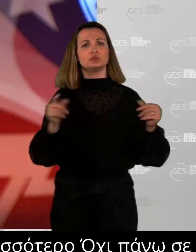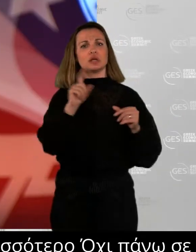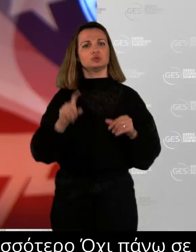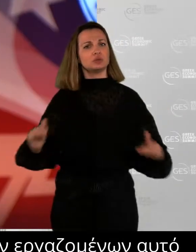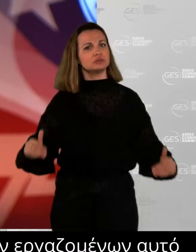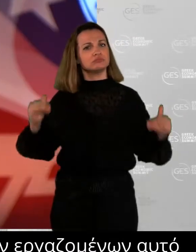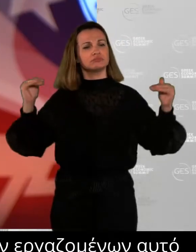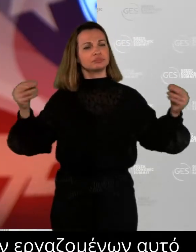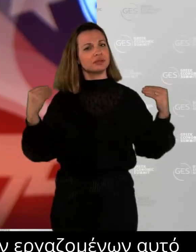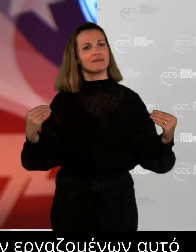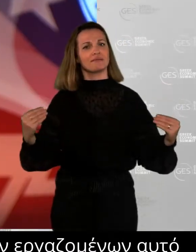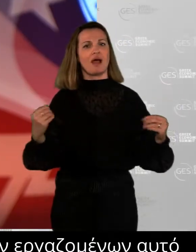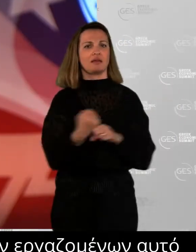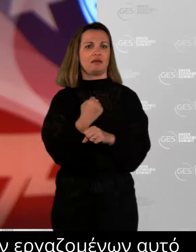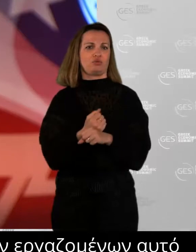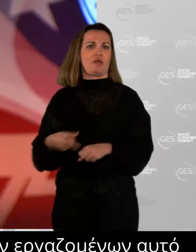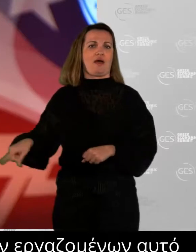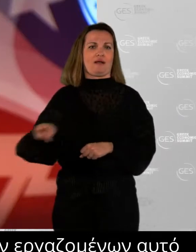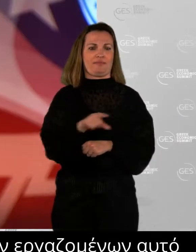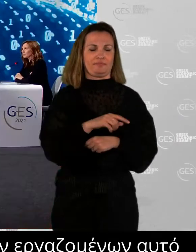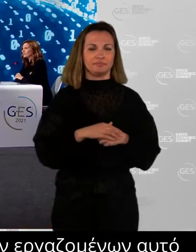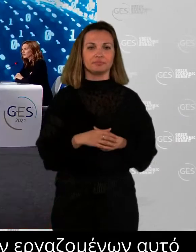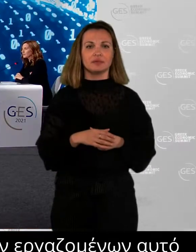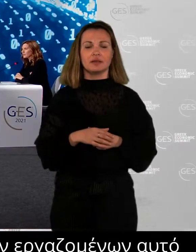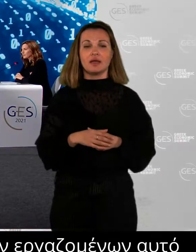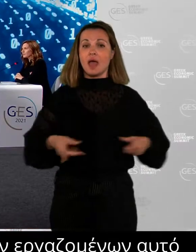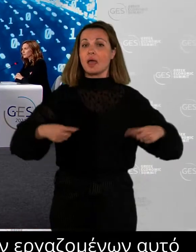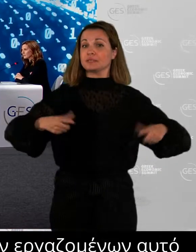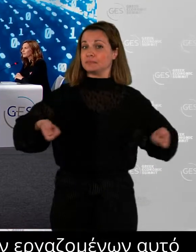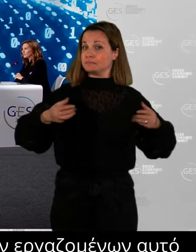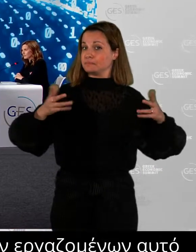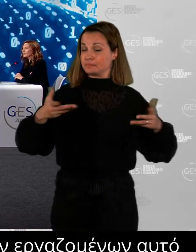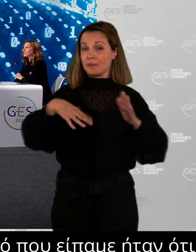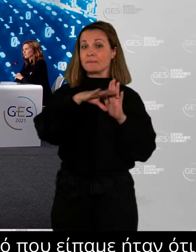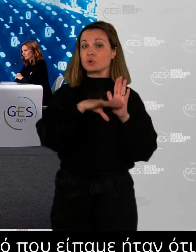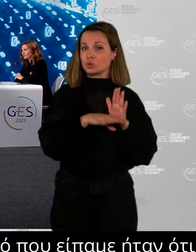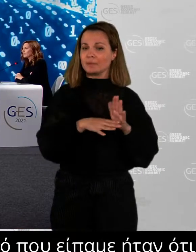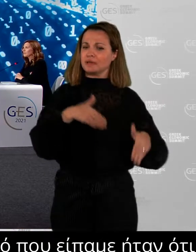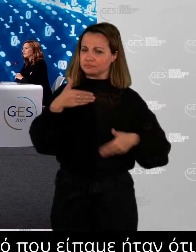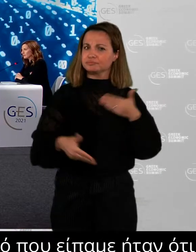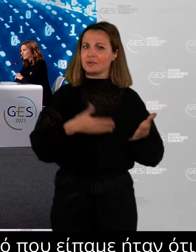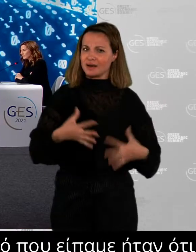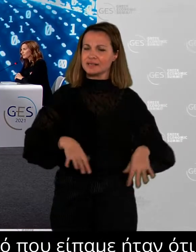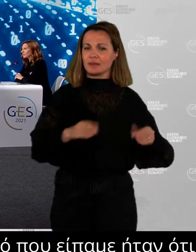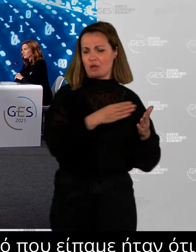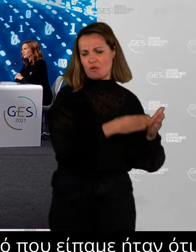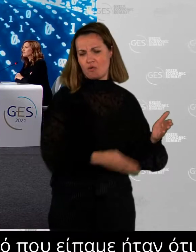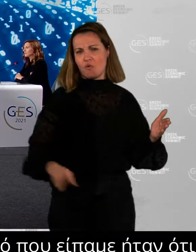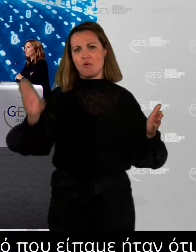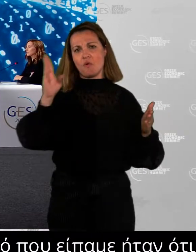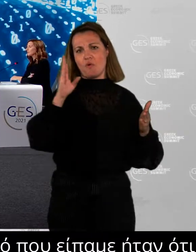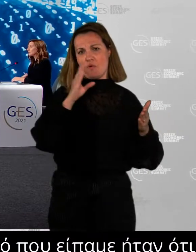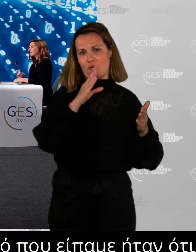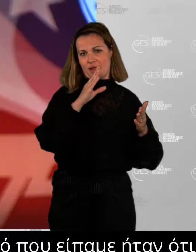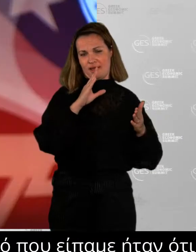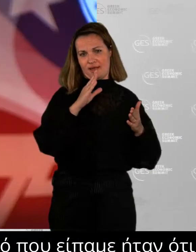is that we launched employee assistance programs during all this crisis and we believe that it will remain. It was not once off